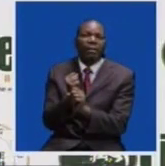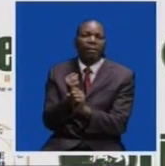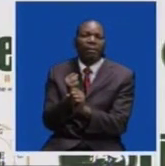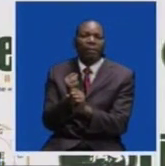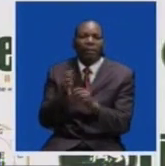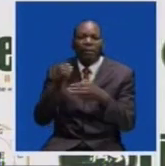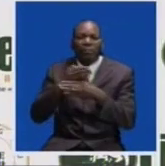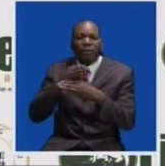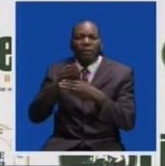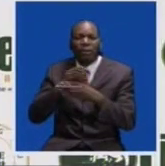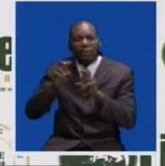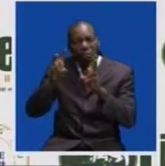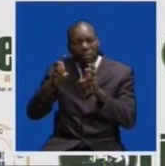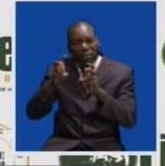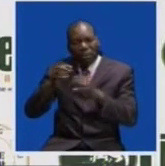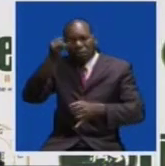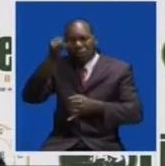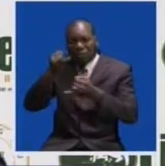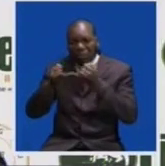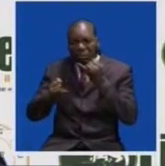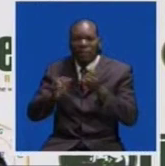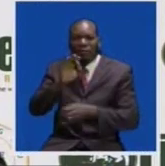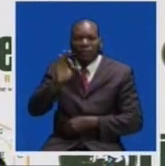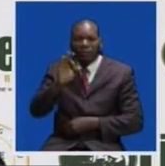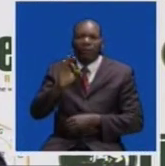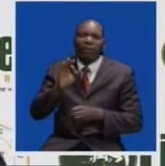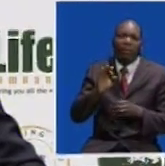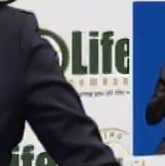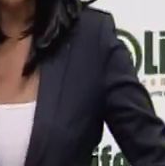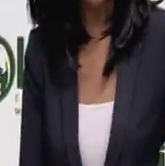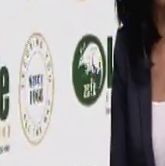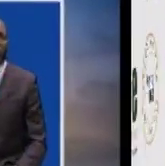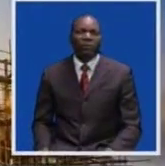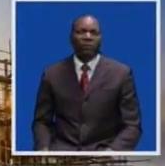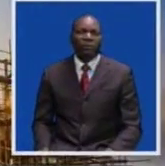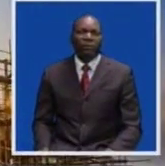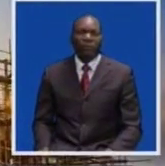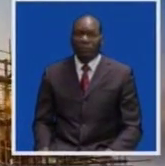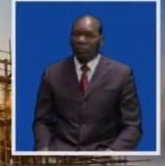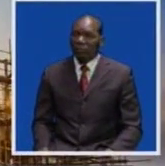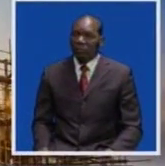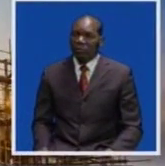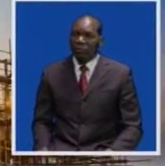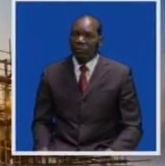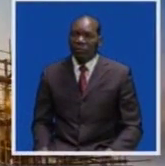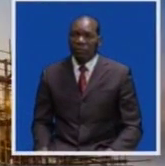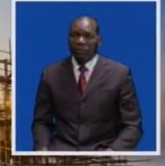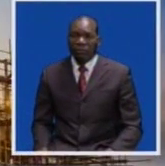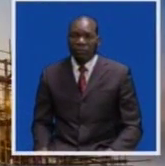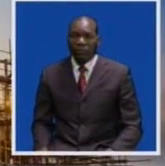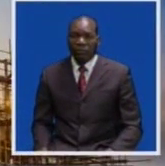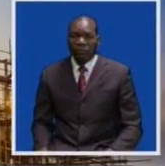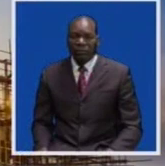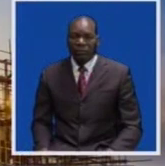Well, that's all we had for you on our business segment. Join us for another edition on Friday. Thanks for watching. Now, construction news in detail.